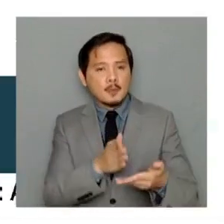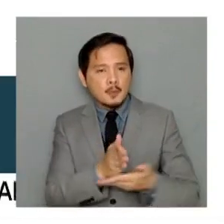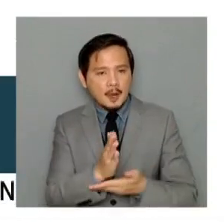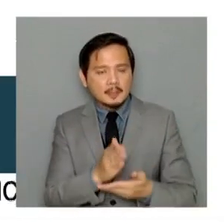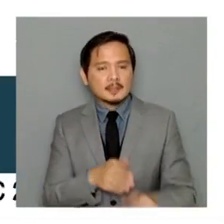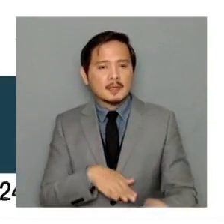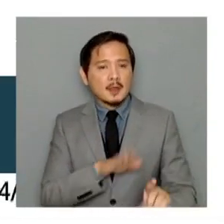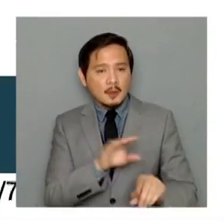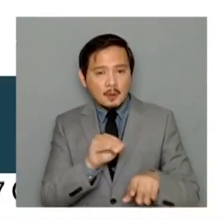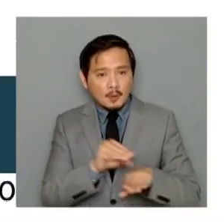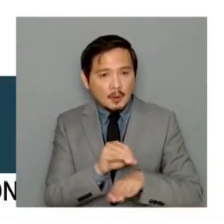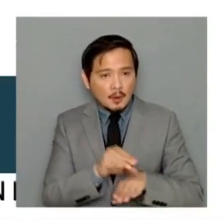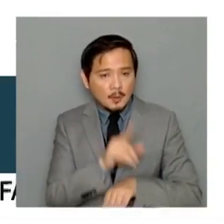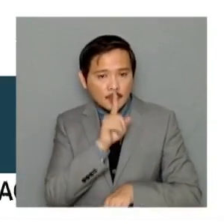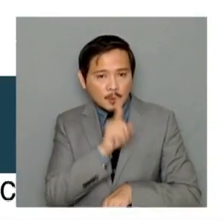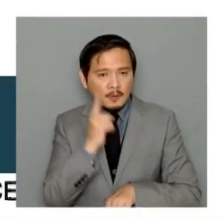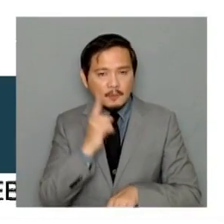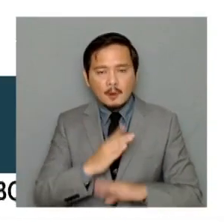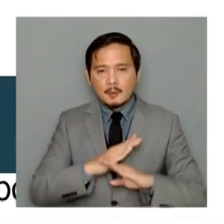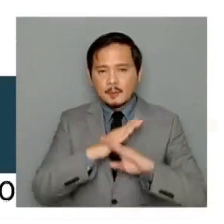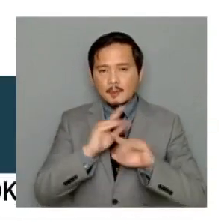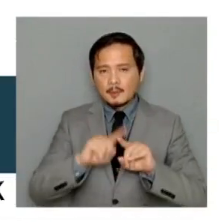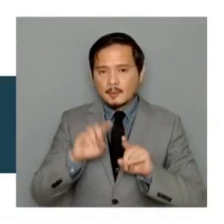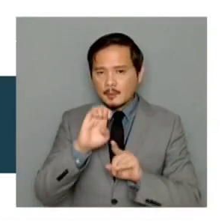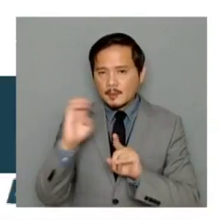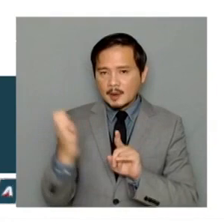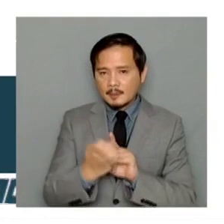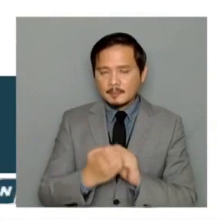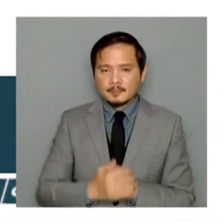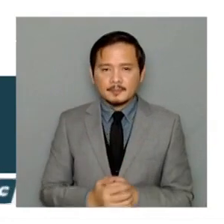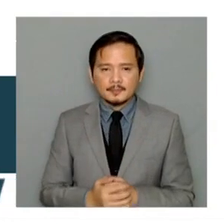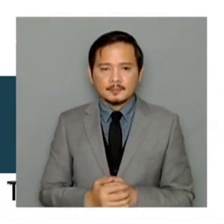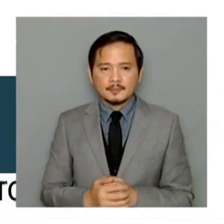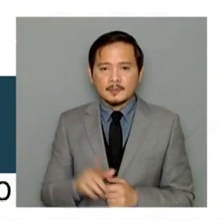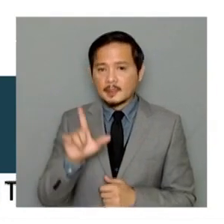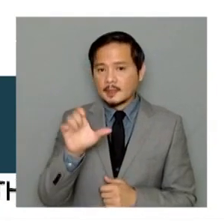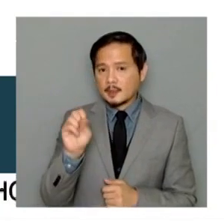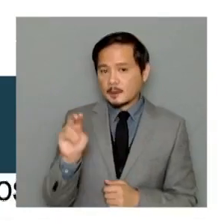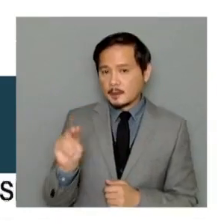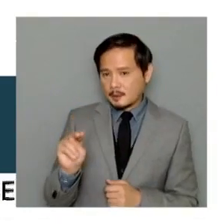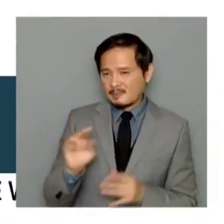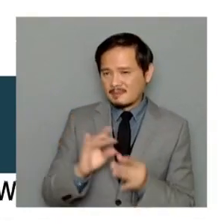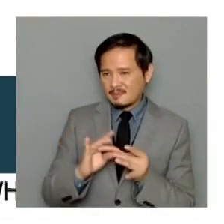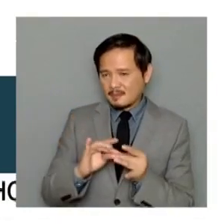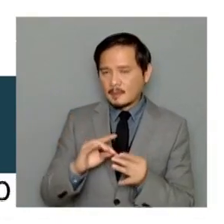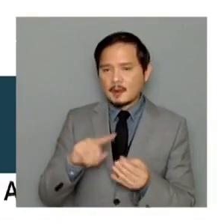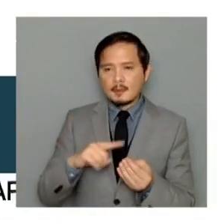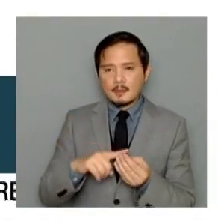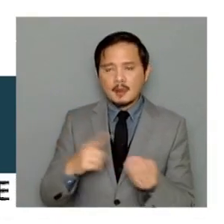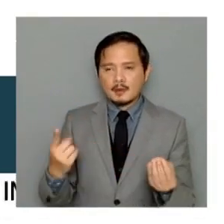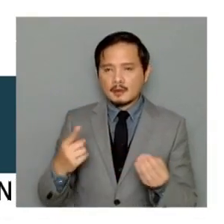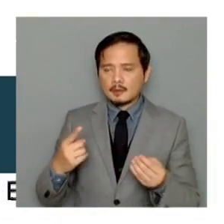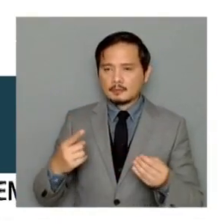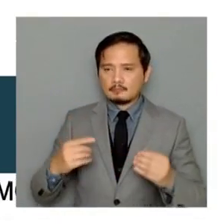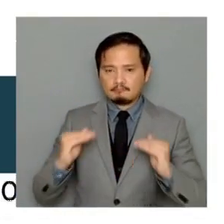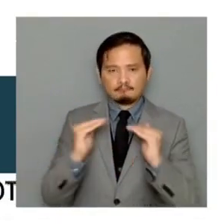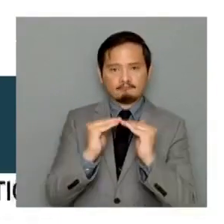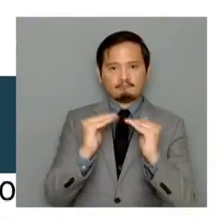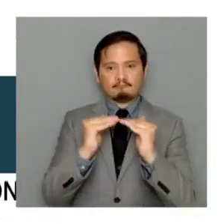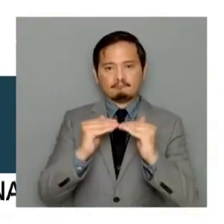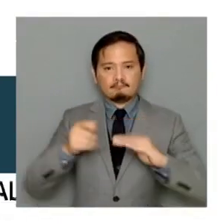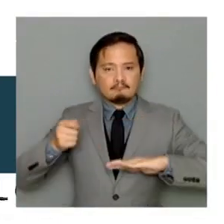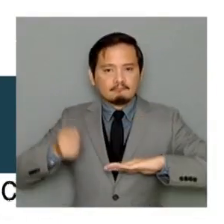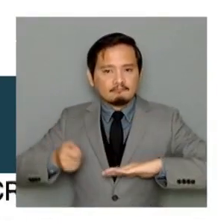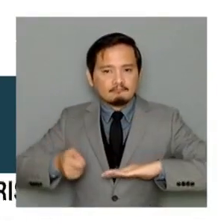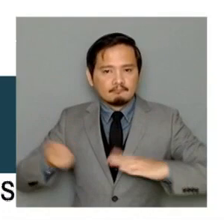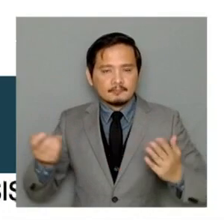environment. So I guess, yeah, what Leon said a while ago about social justice and all that, and even in